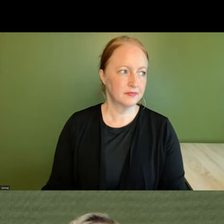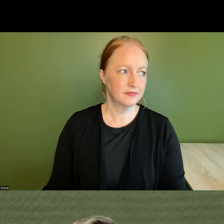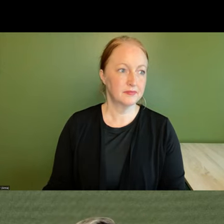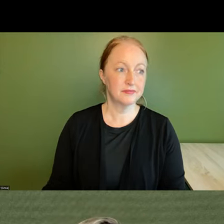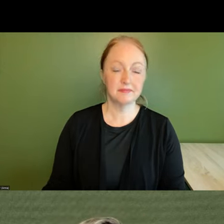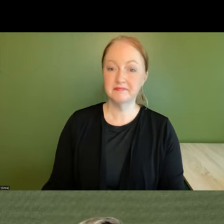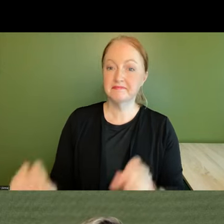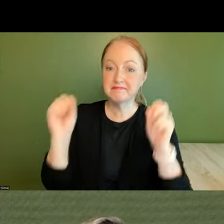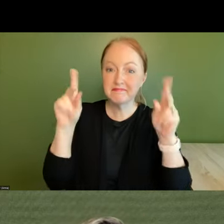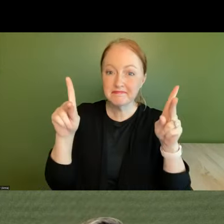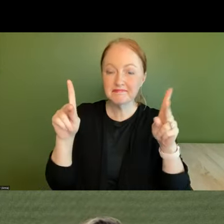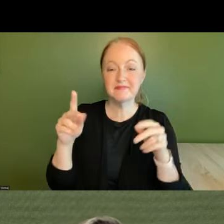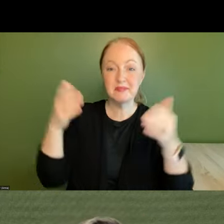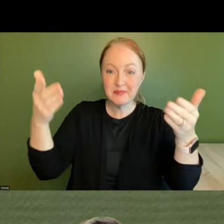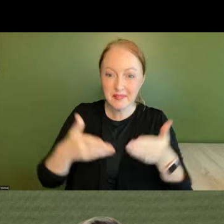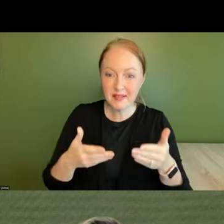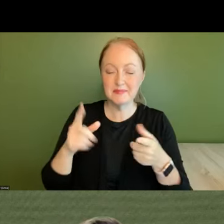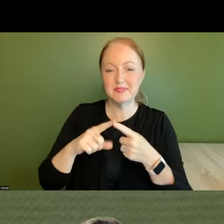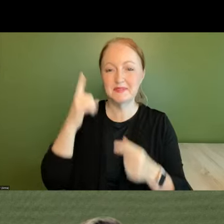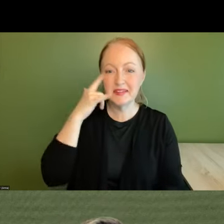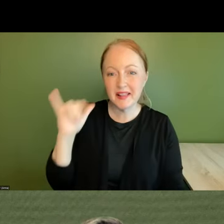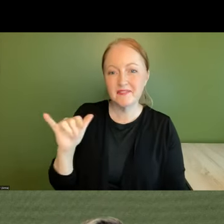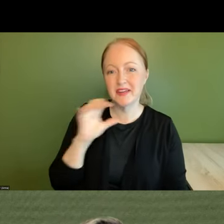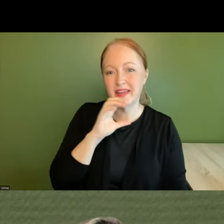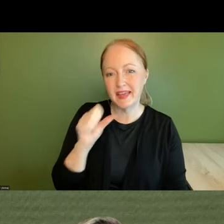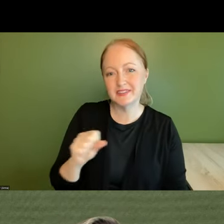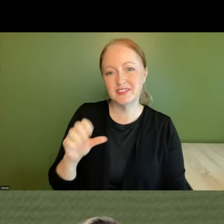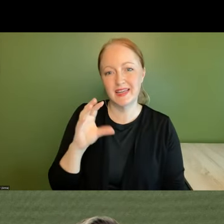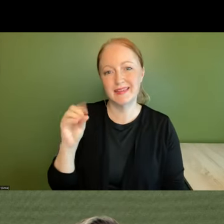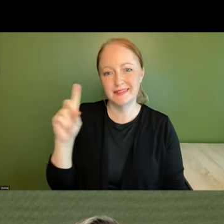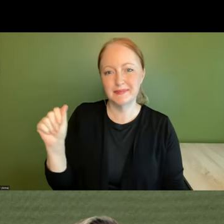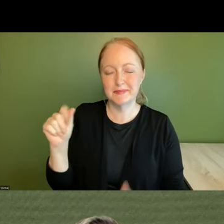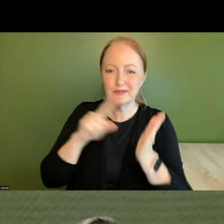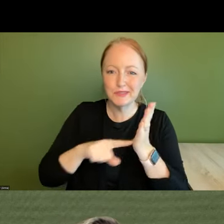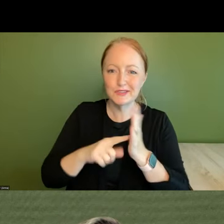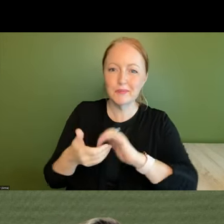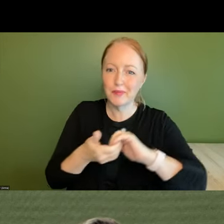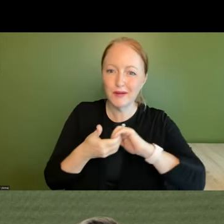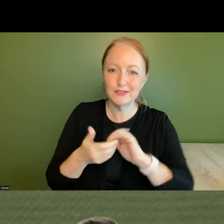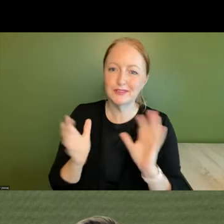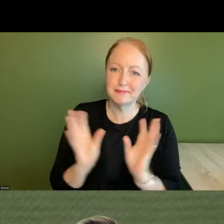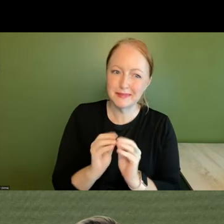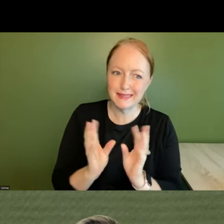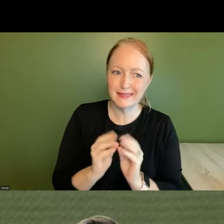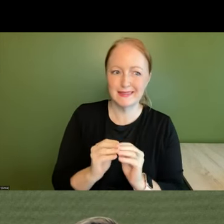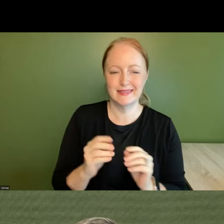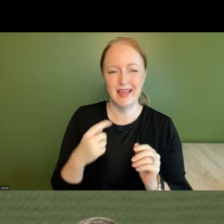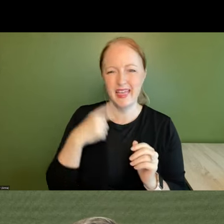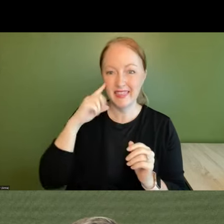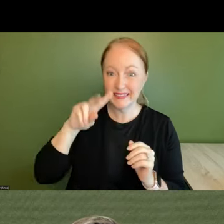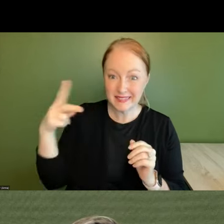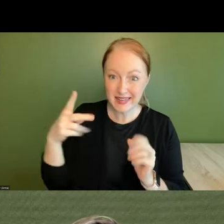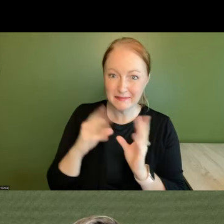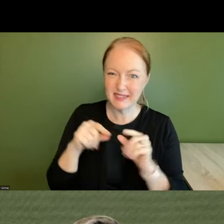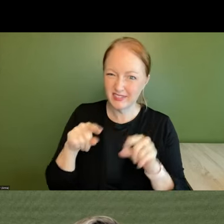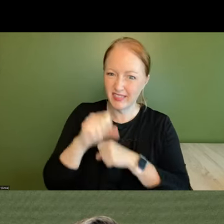okay um so welcome everybody to the california aging and disability research partnership meeting i think this was the second one of the